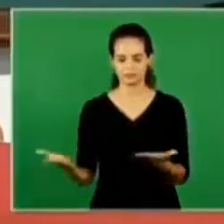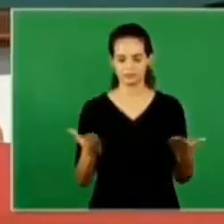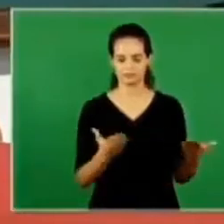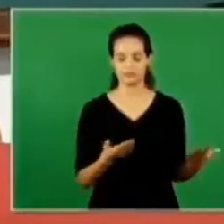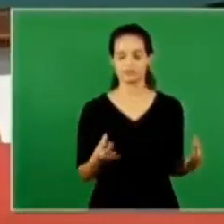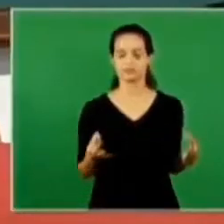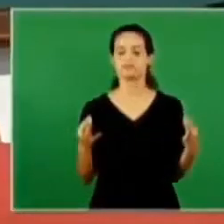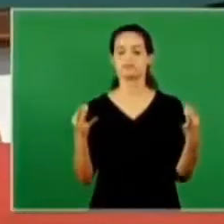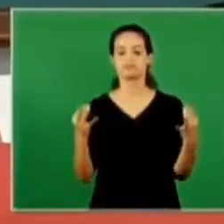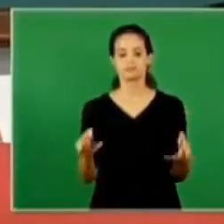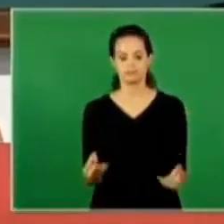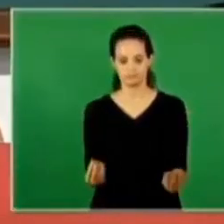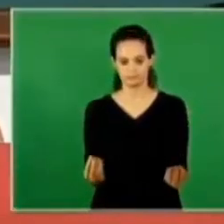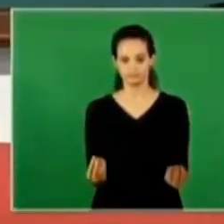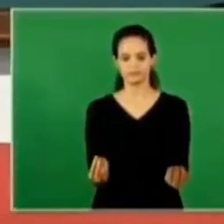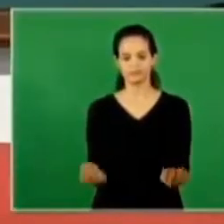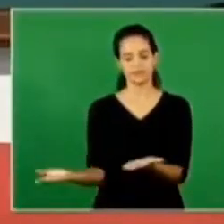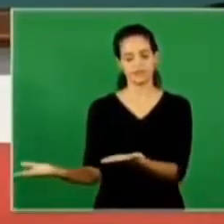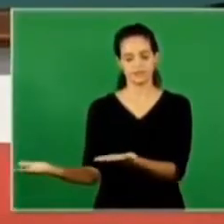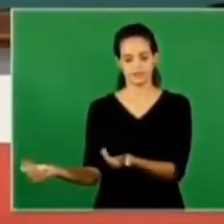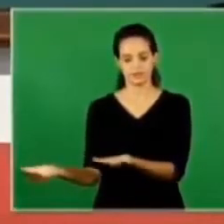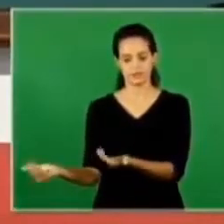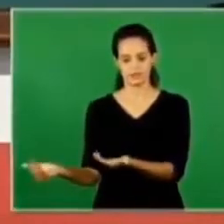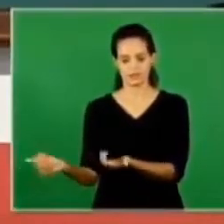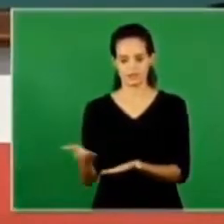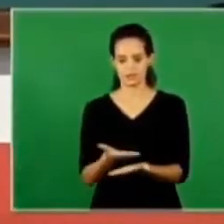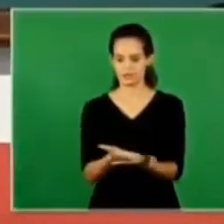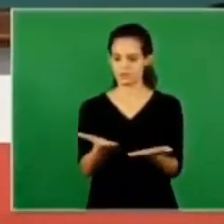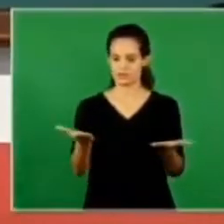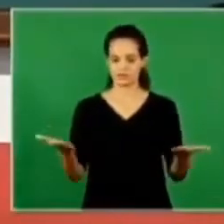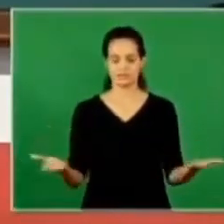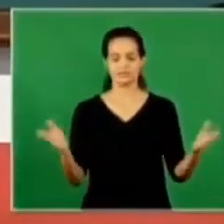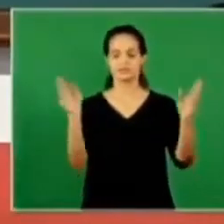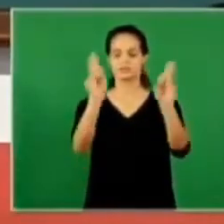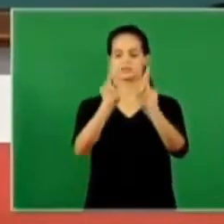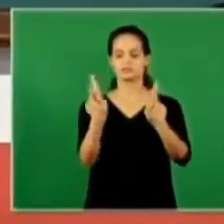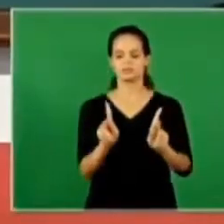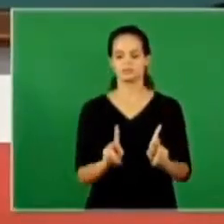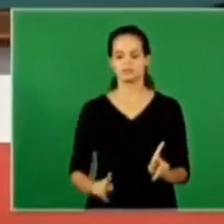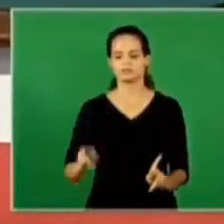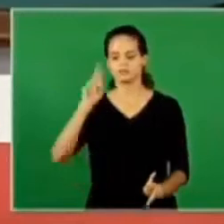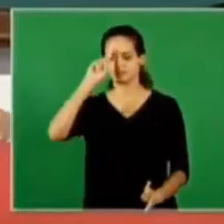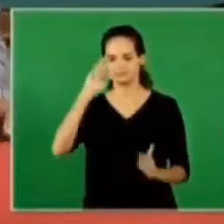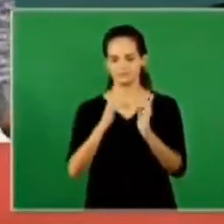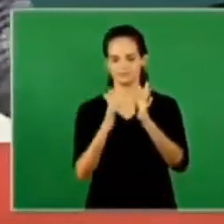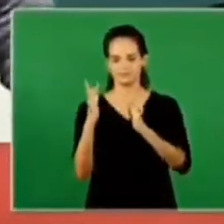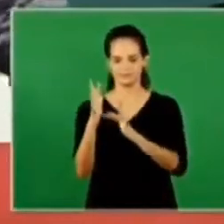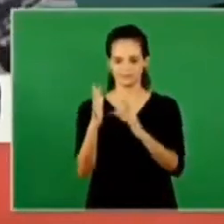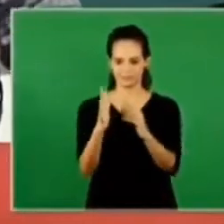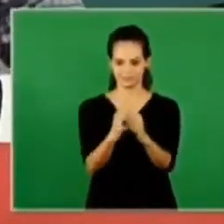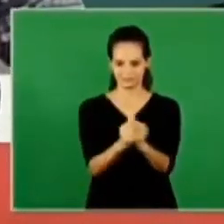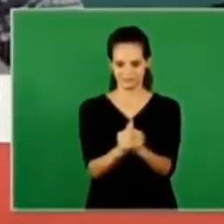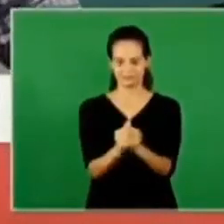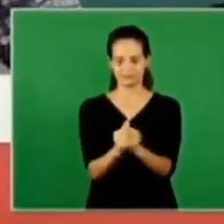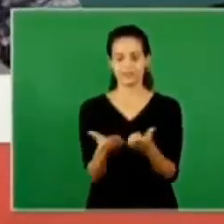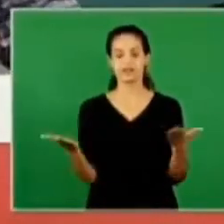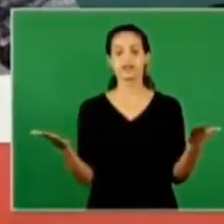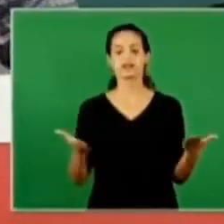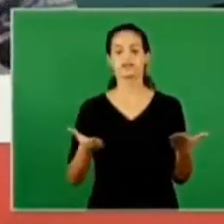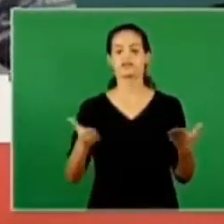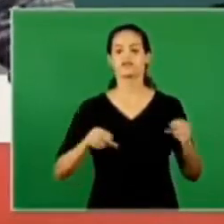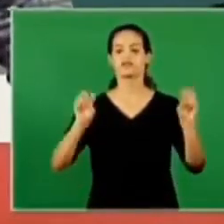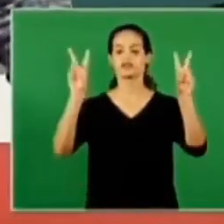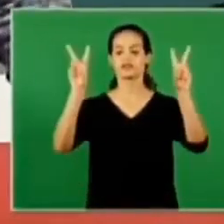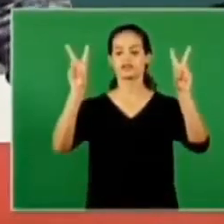greet everyone the youth with the peace of the lord jesus our topic